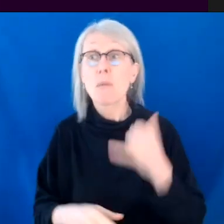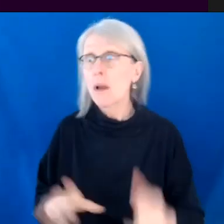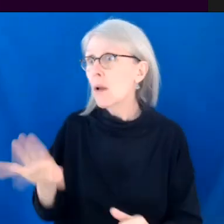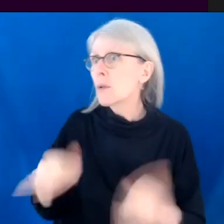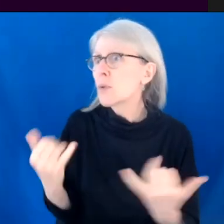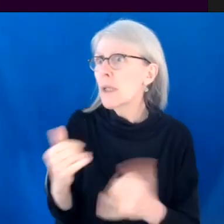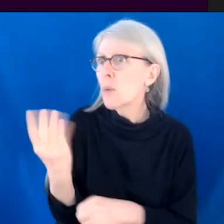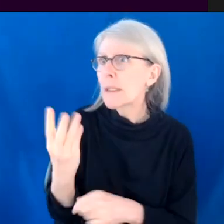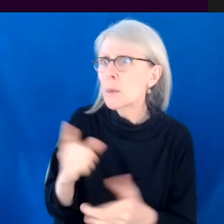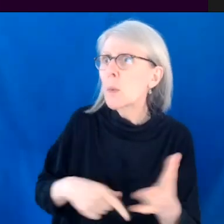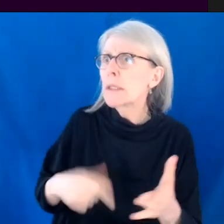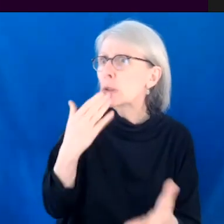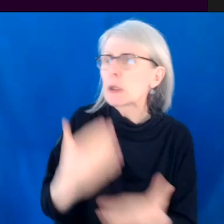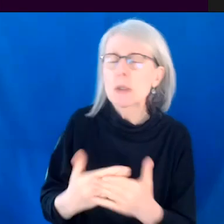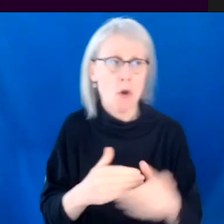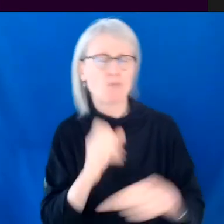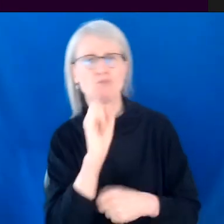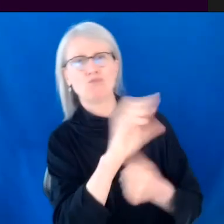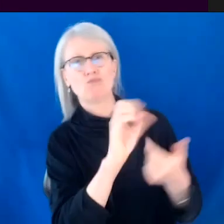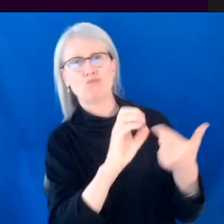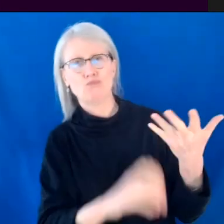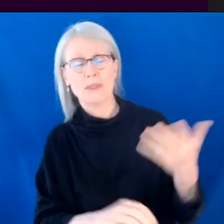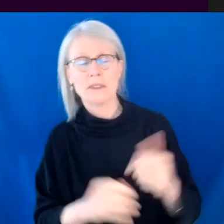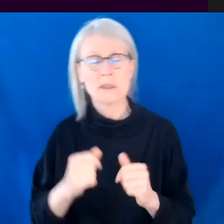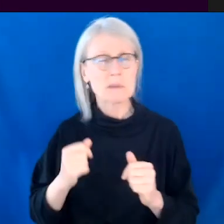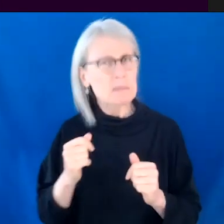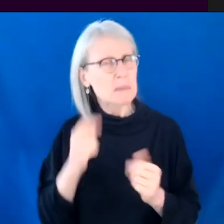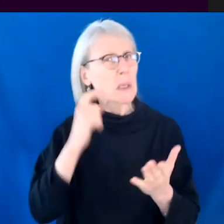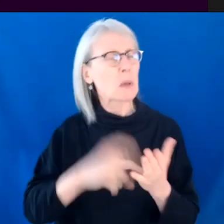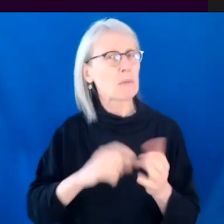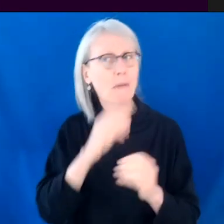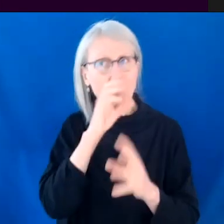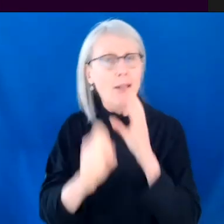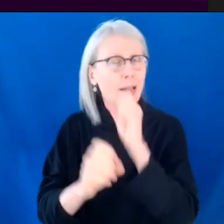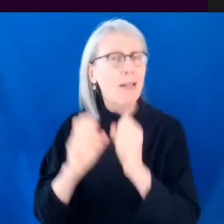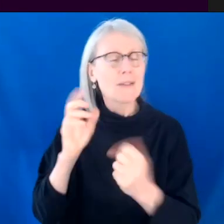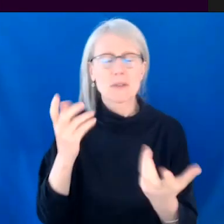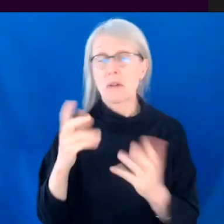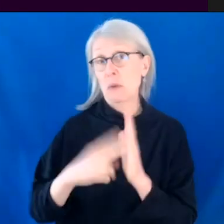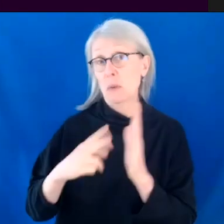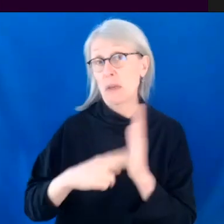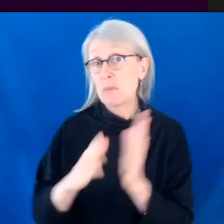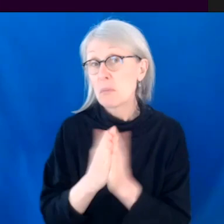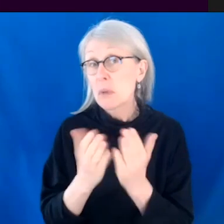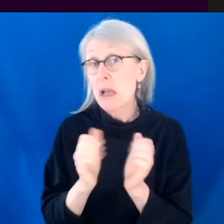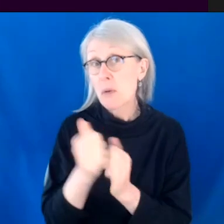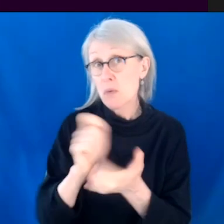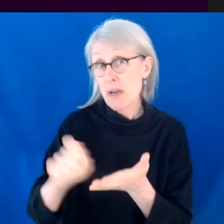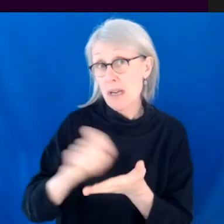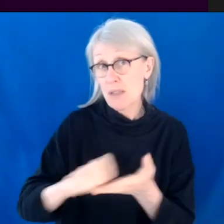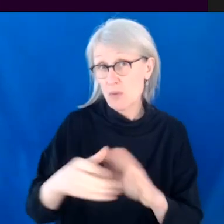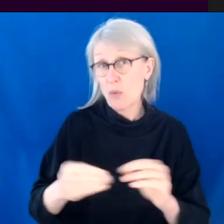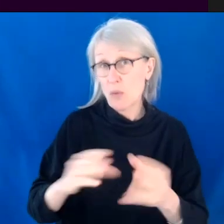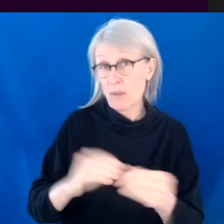What's on. Um, and, and so I just started to look into it. I got, I started to like read books about it and things like that. And I